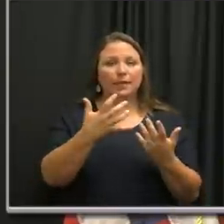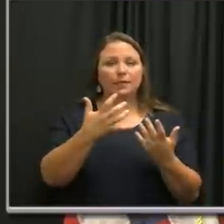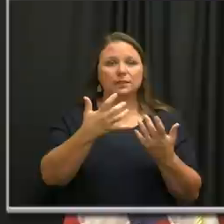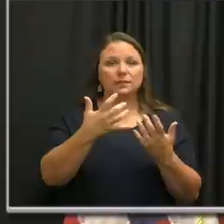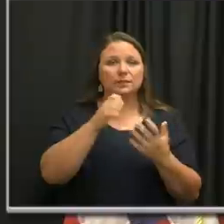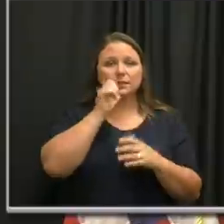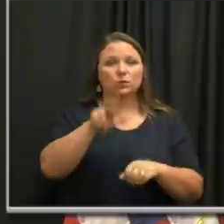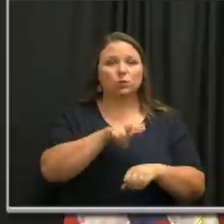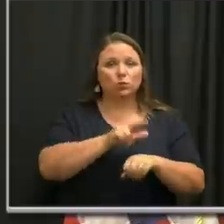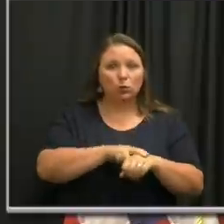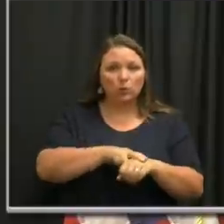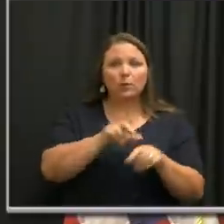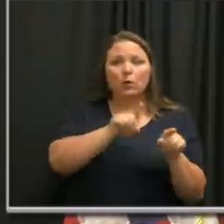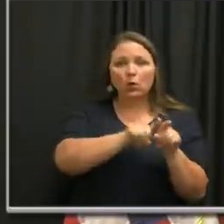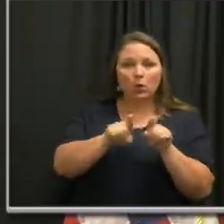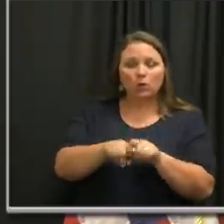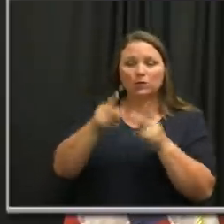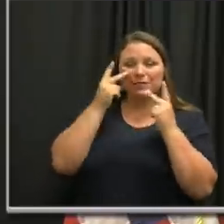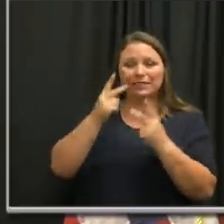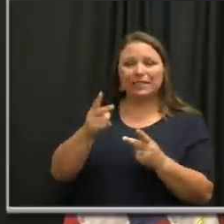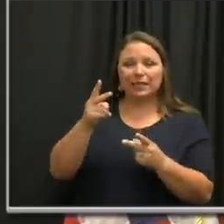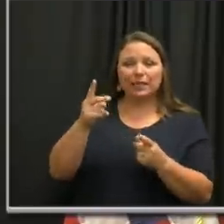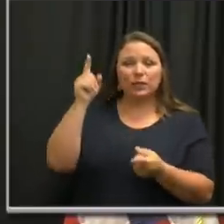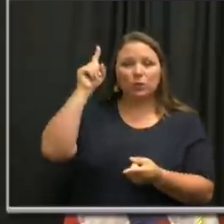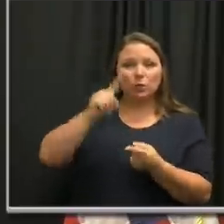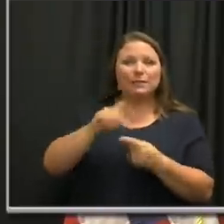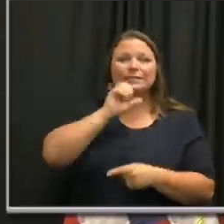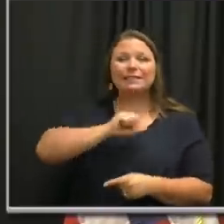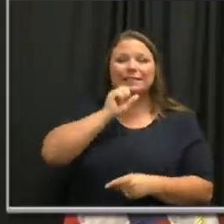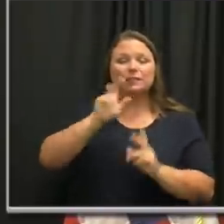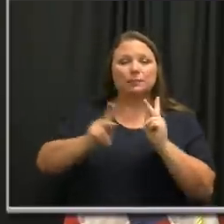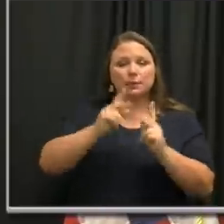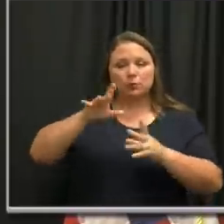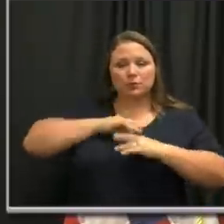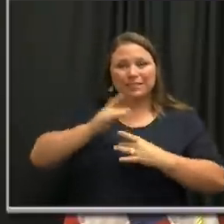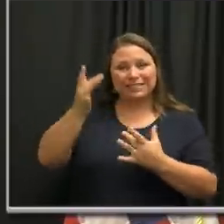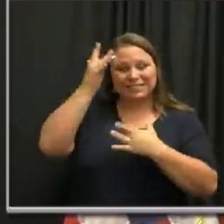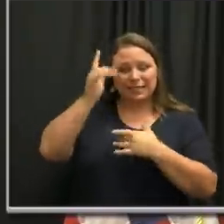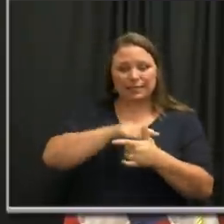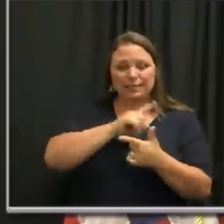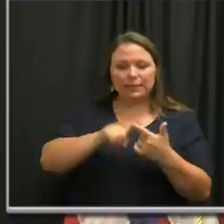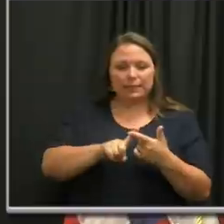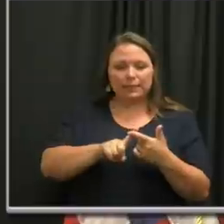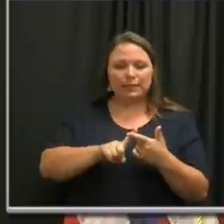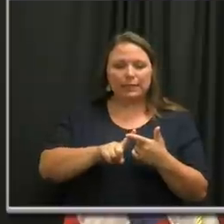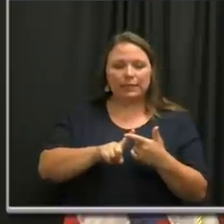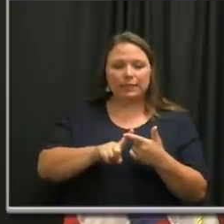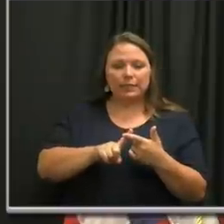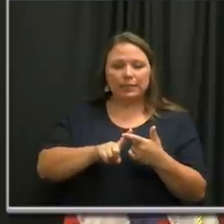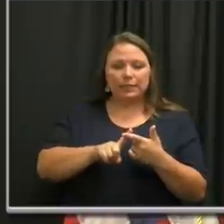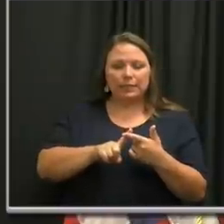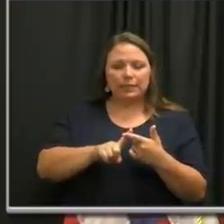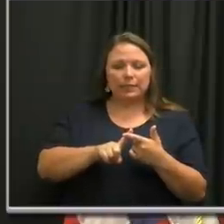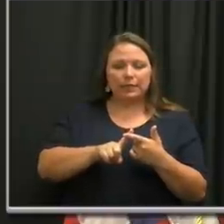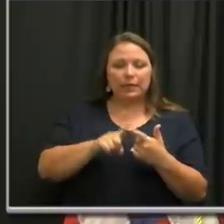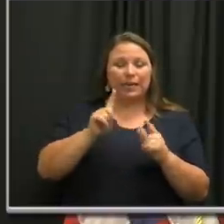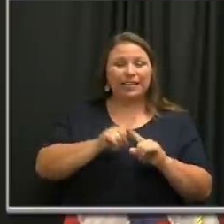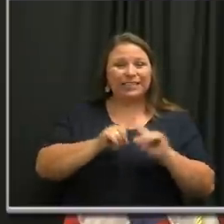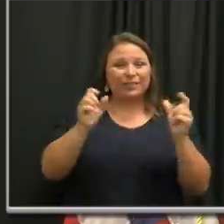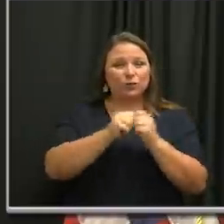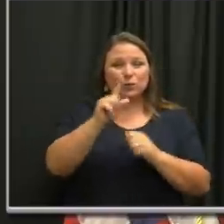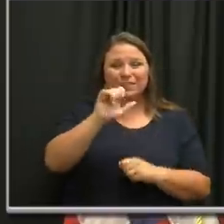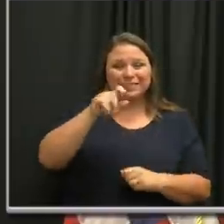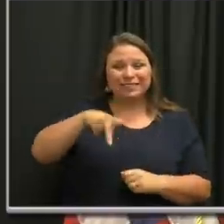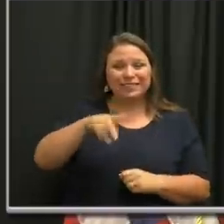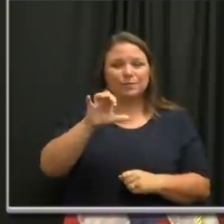atypical, right? So we're also starting to see a decrease in the age of the individuals infected. We're starting to see, uh, a difference again, in zip